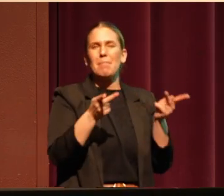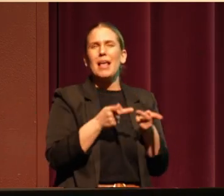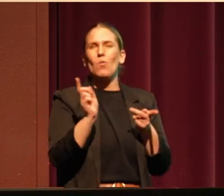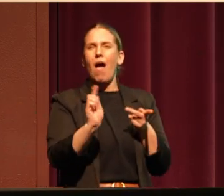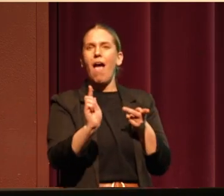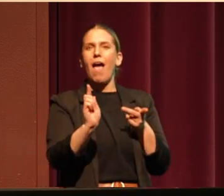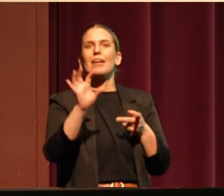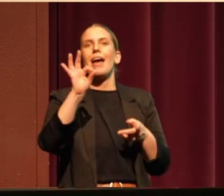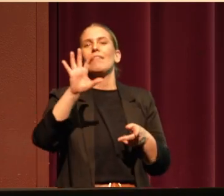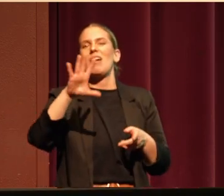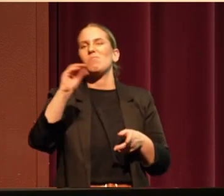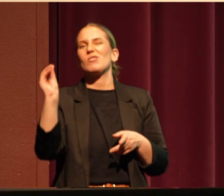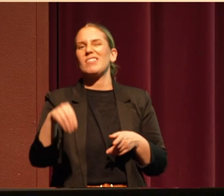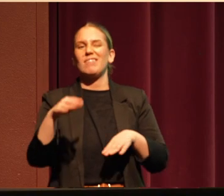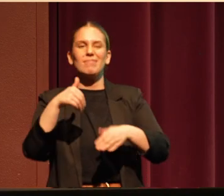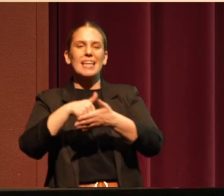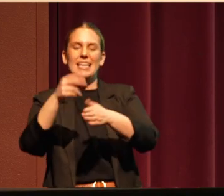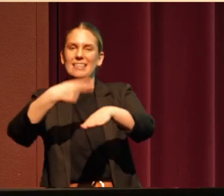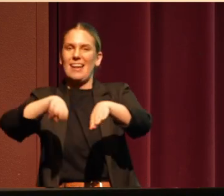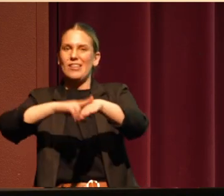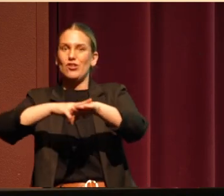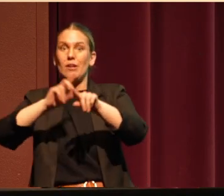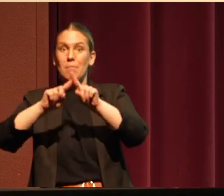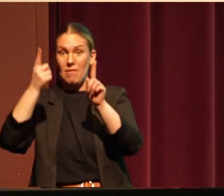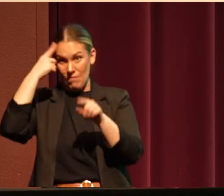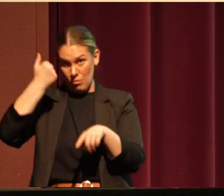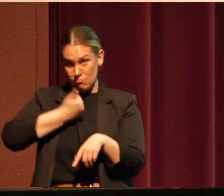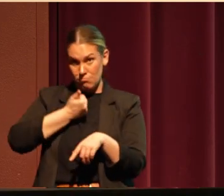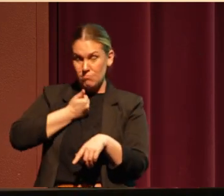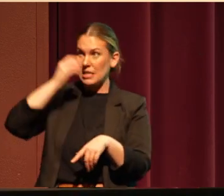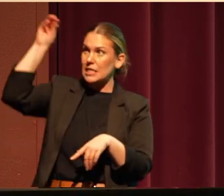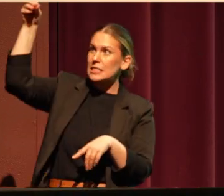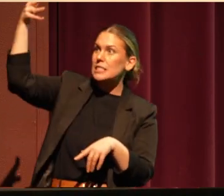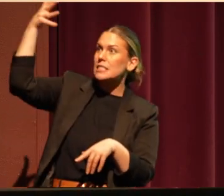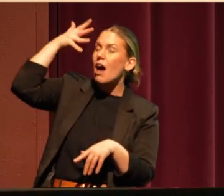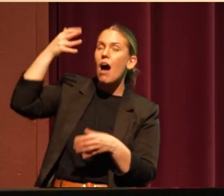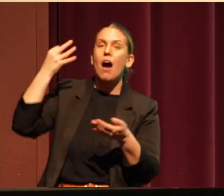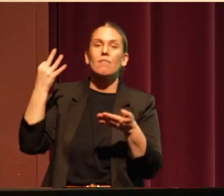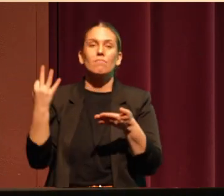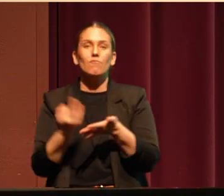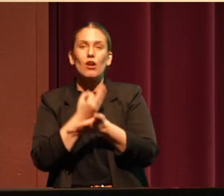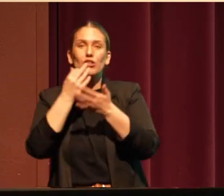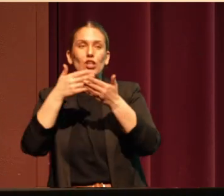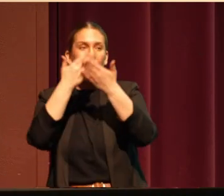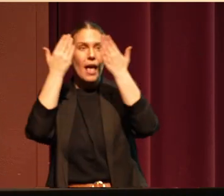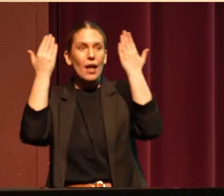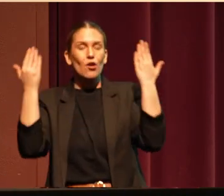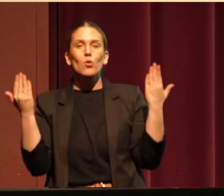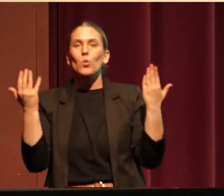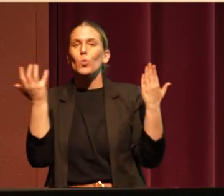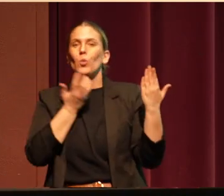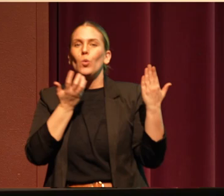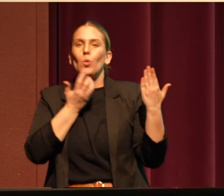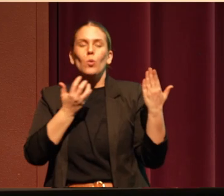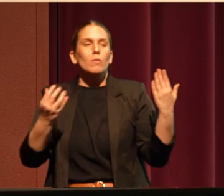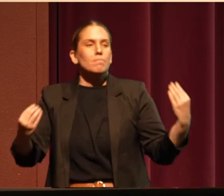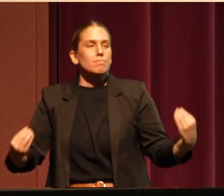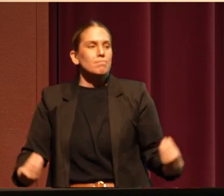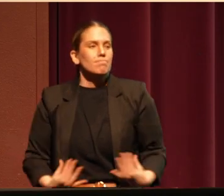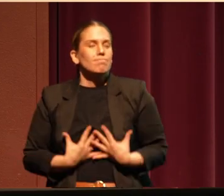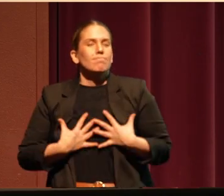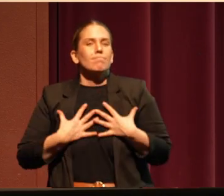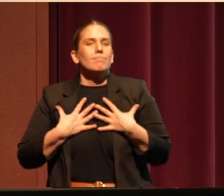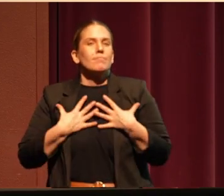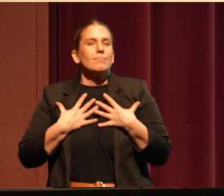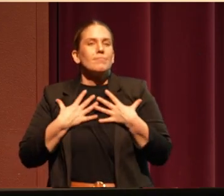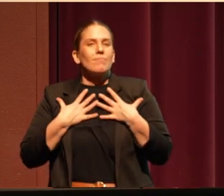But for me, being out in the sun, in the fresh air, is just, it fills not